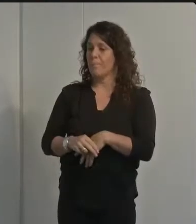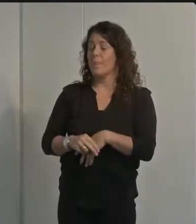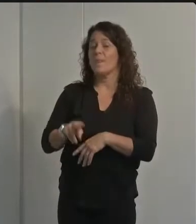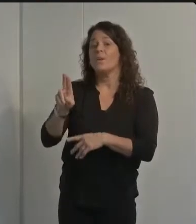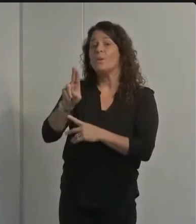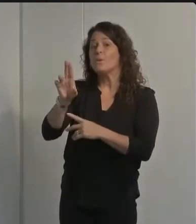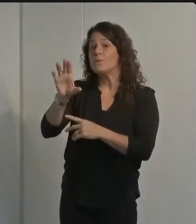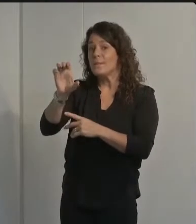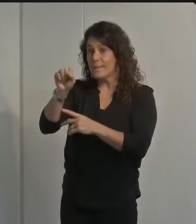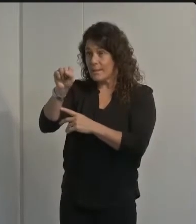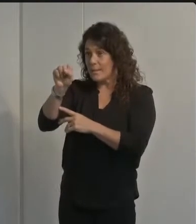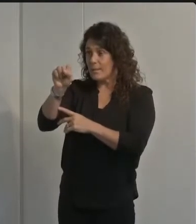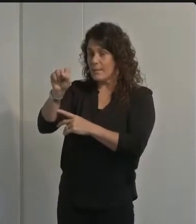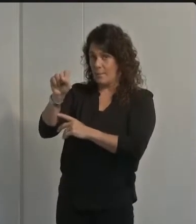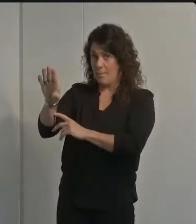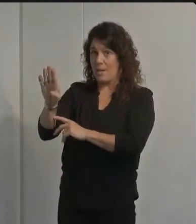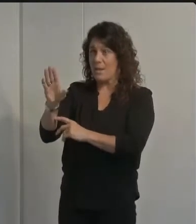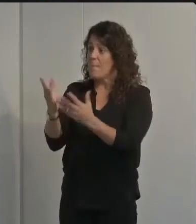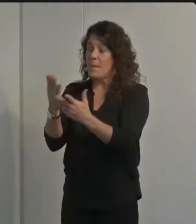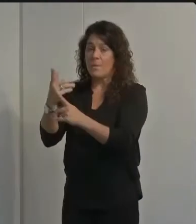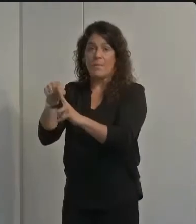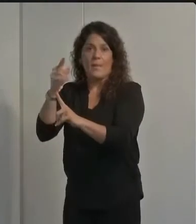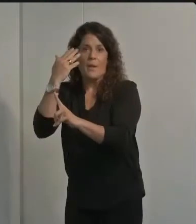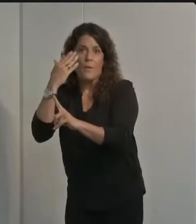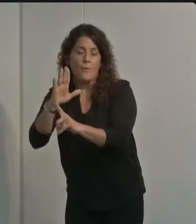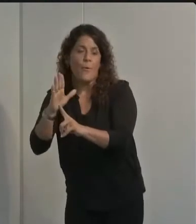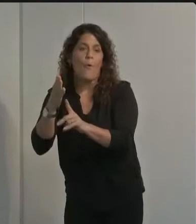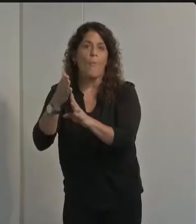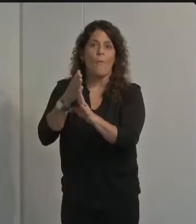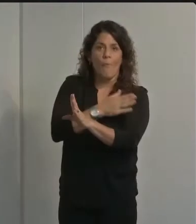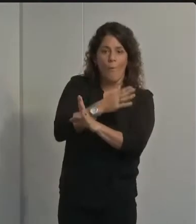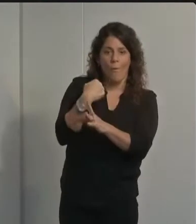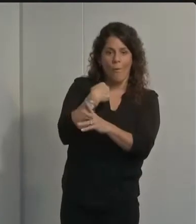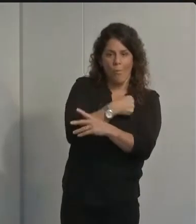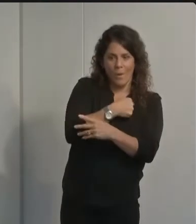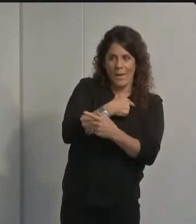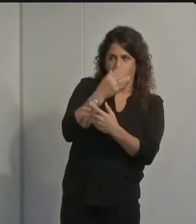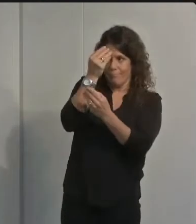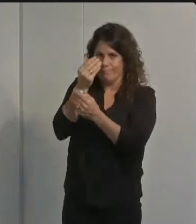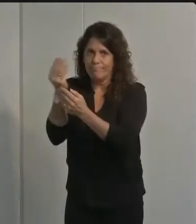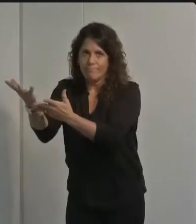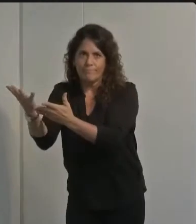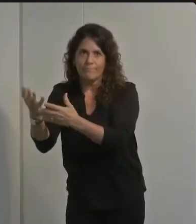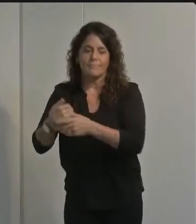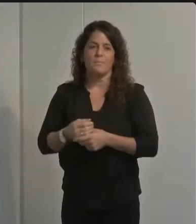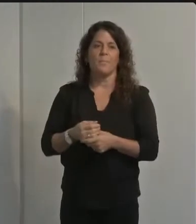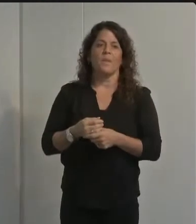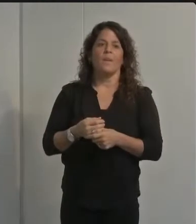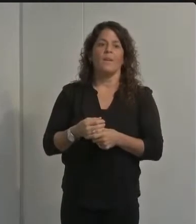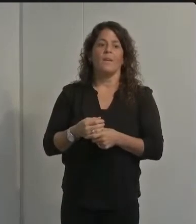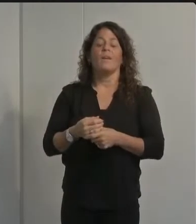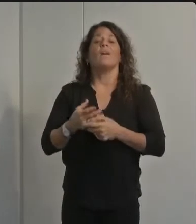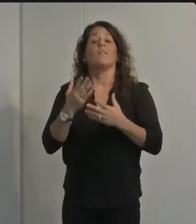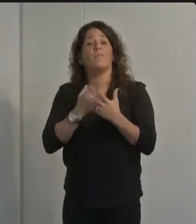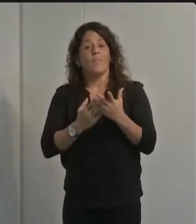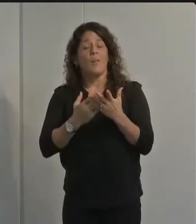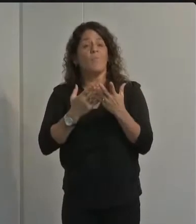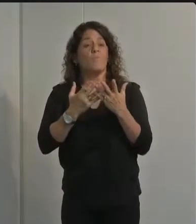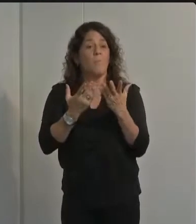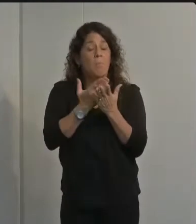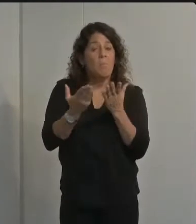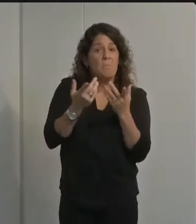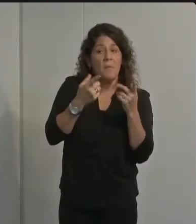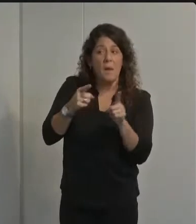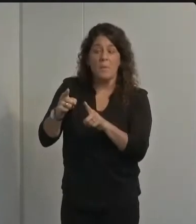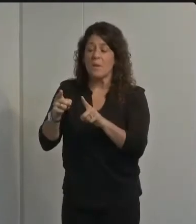department if a student or employee verbally confirms their results before the public health department receives the official copy in instances where ucsb is the